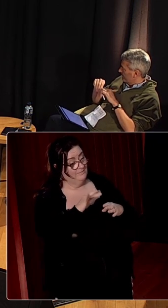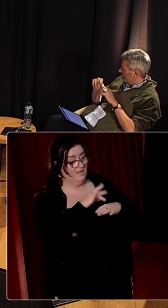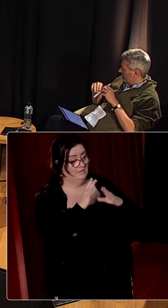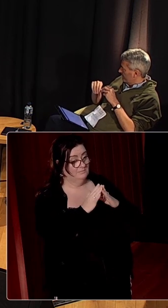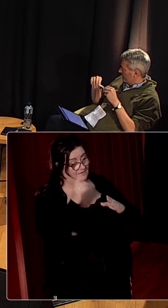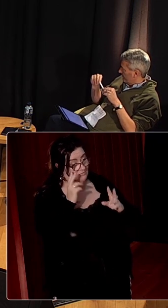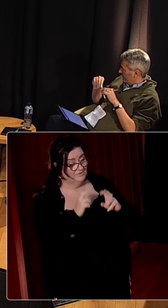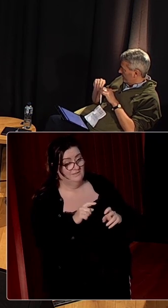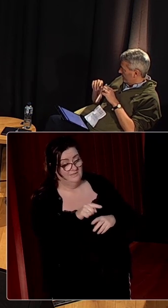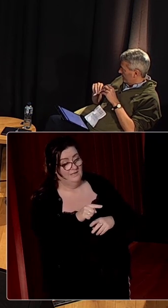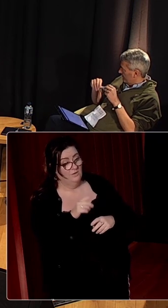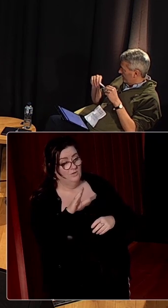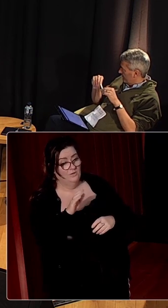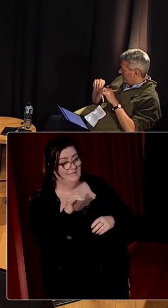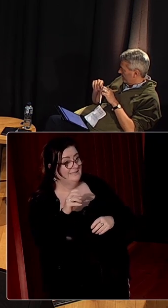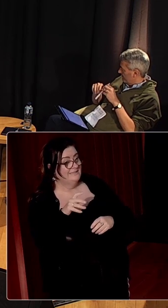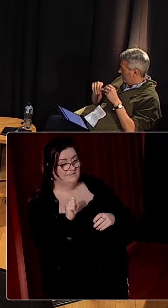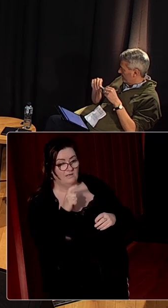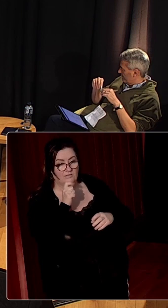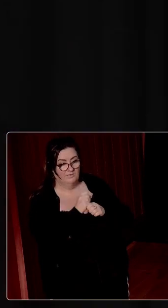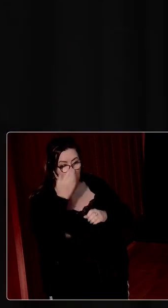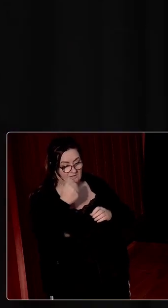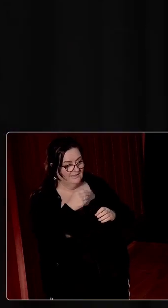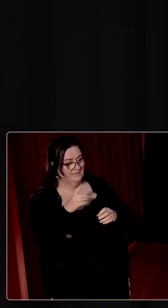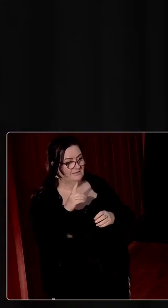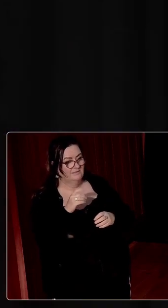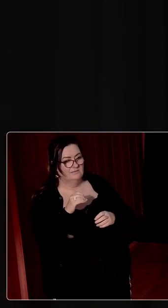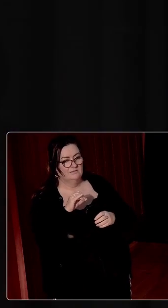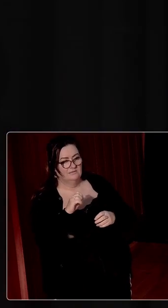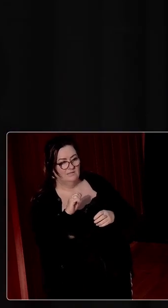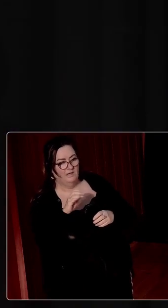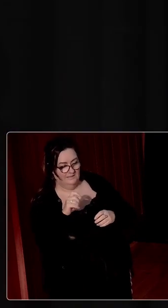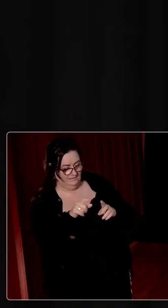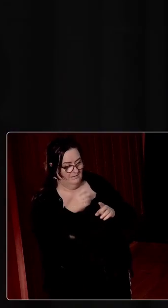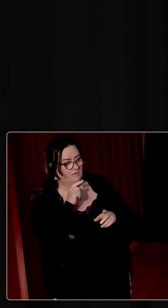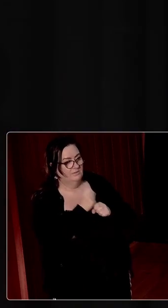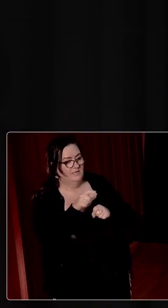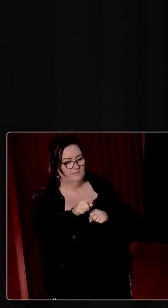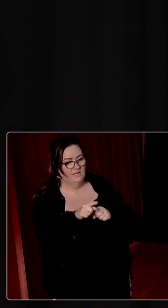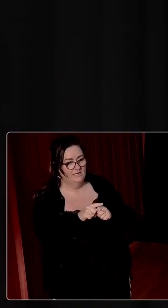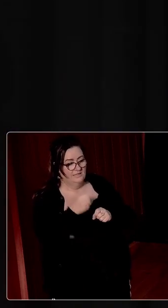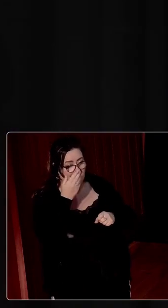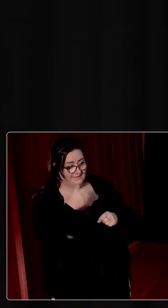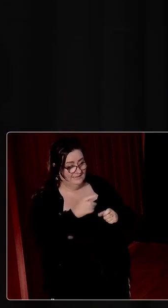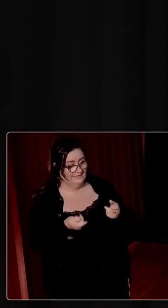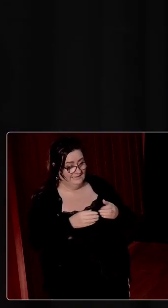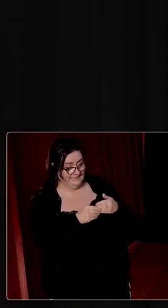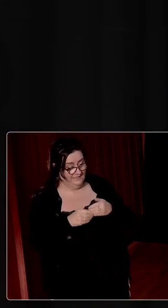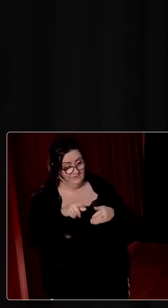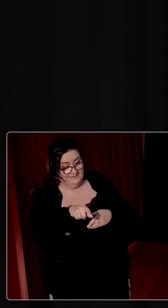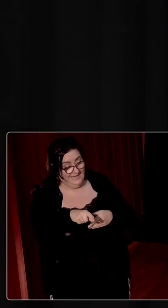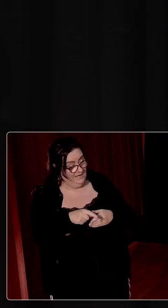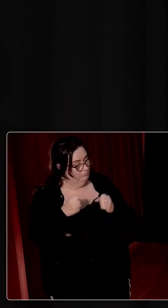we talked about, and Lindsay talked about the role of the Catholic Church and Dahi did as well. The Church of Ireland leaders were as adamant that they would take